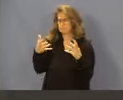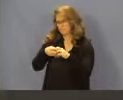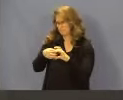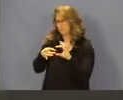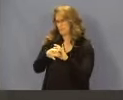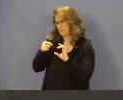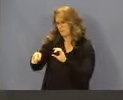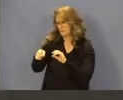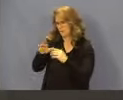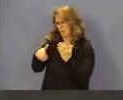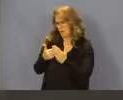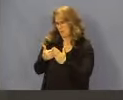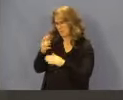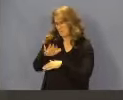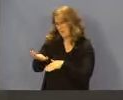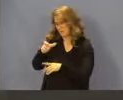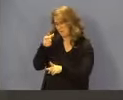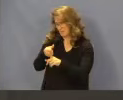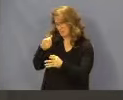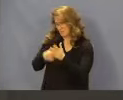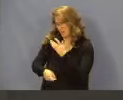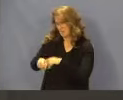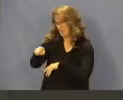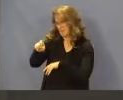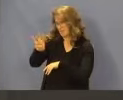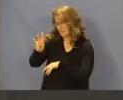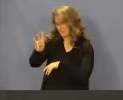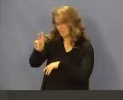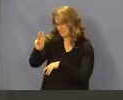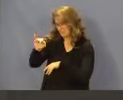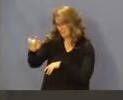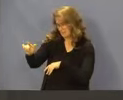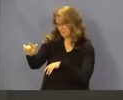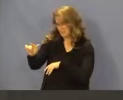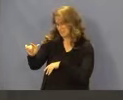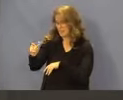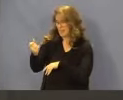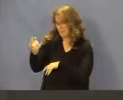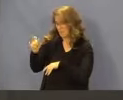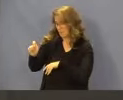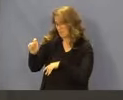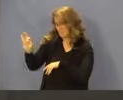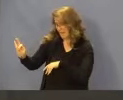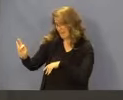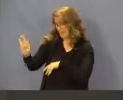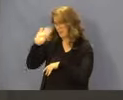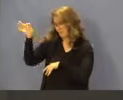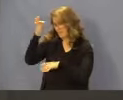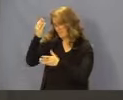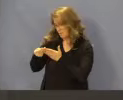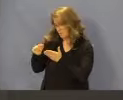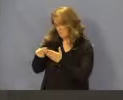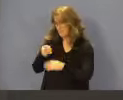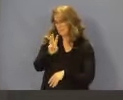projected cost impact is $17.9 million in total funds, of which $11.9 million is federal funds